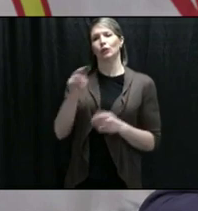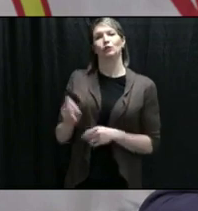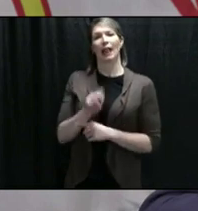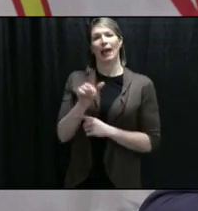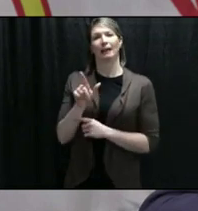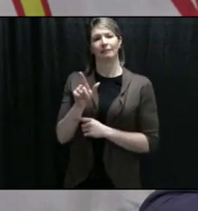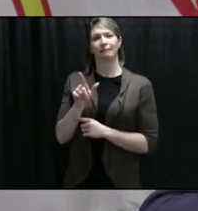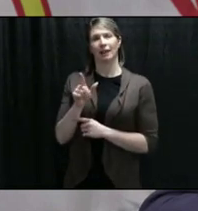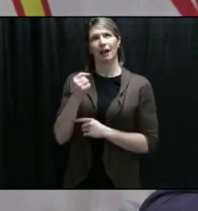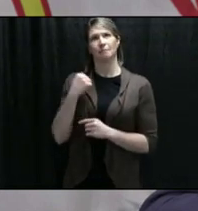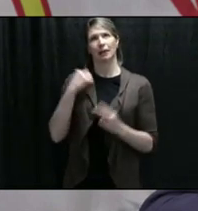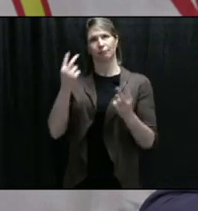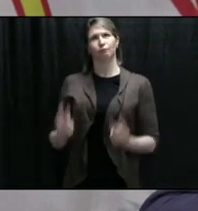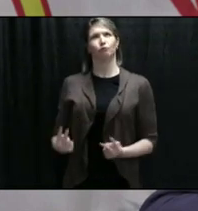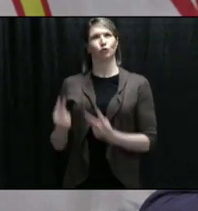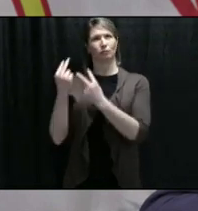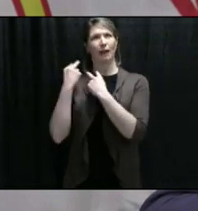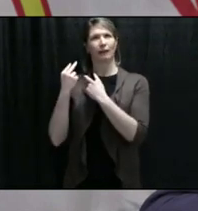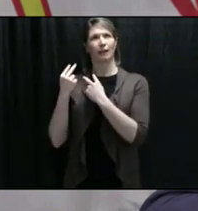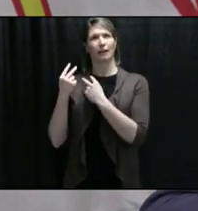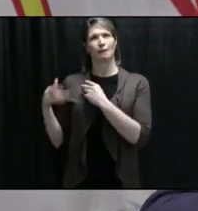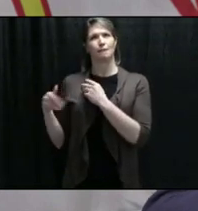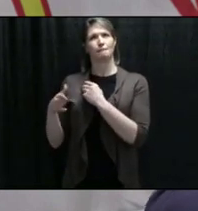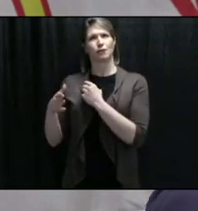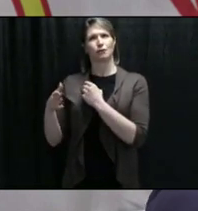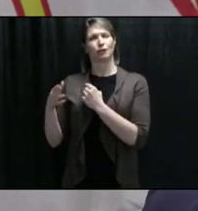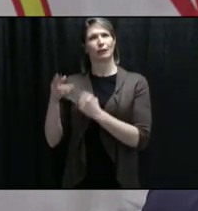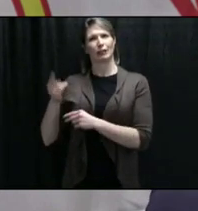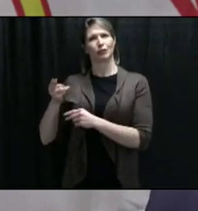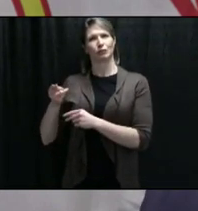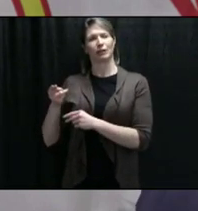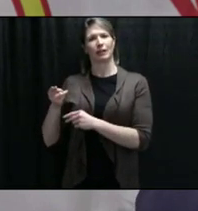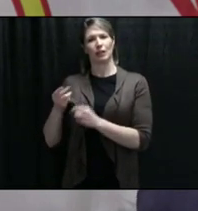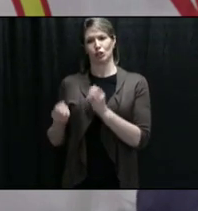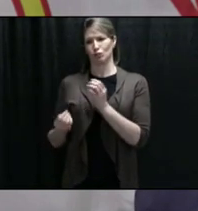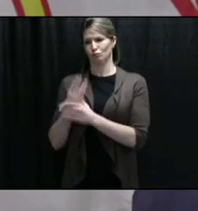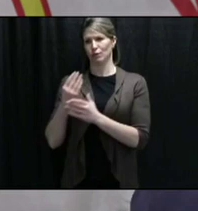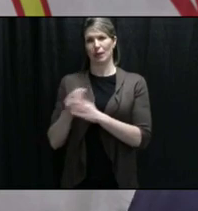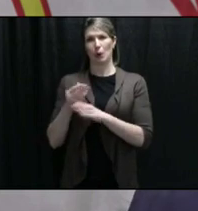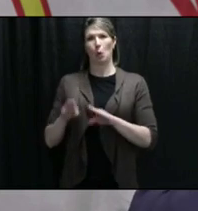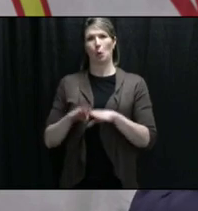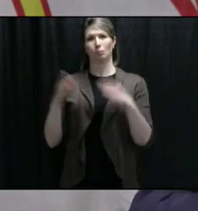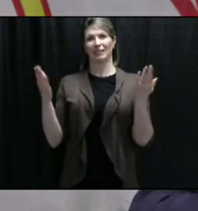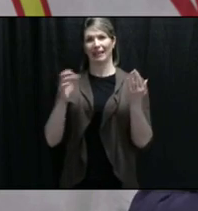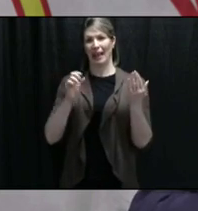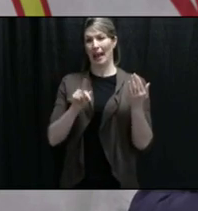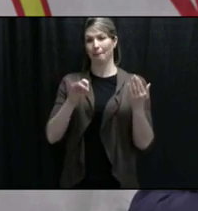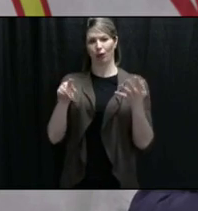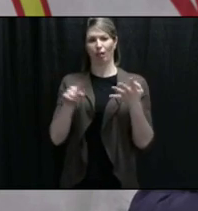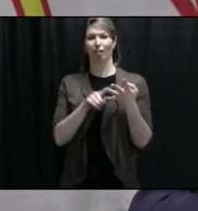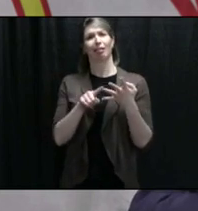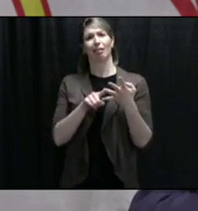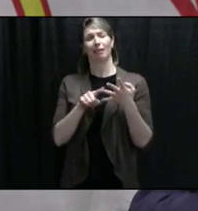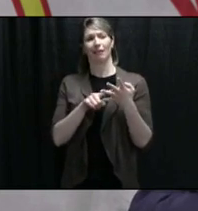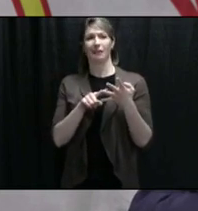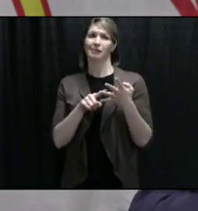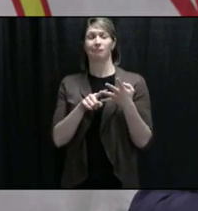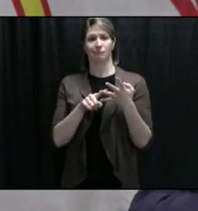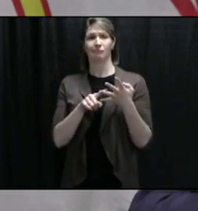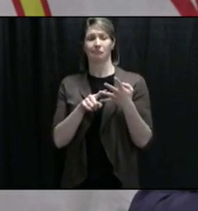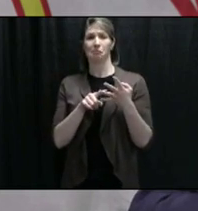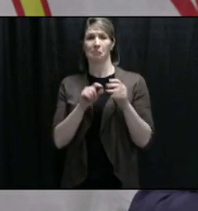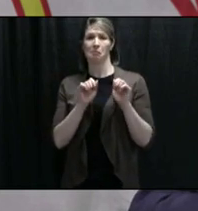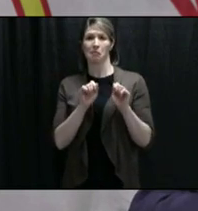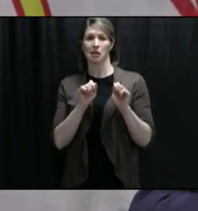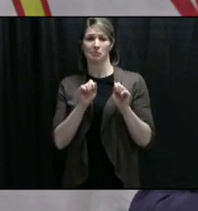I've been doing and long before my time in politics, the spring opening of the fishery has always had – or not unusual for it to have